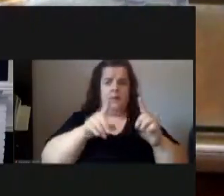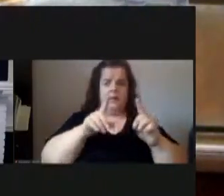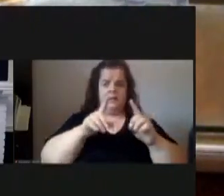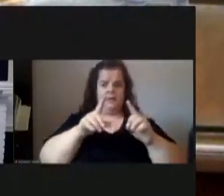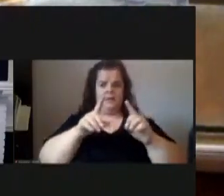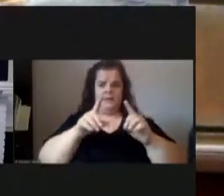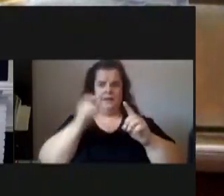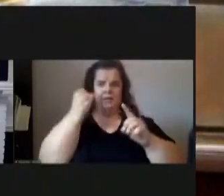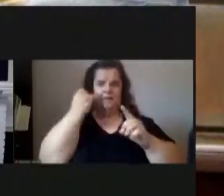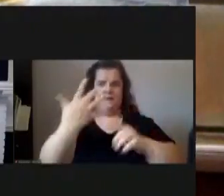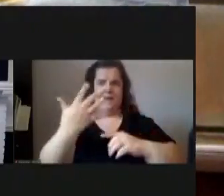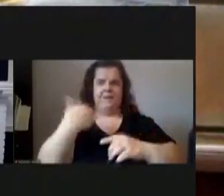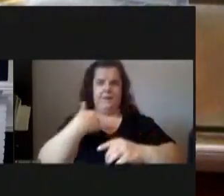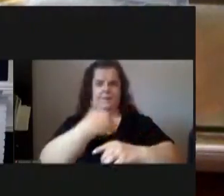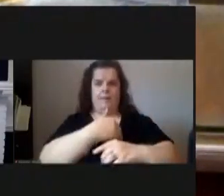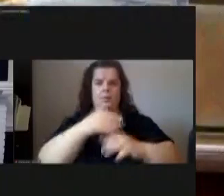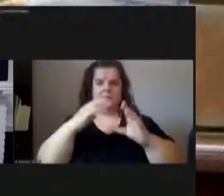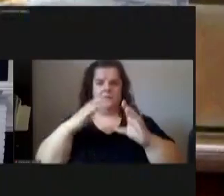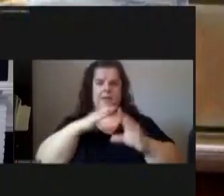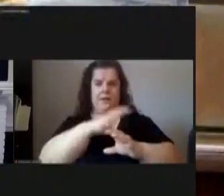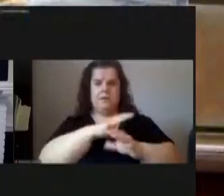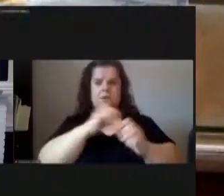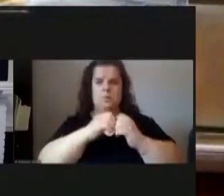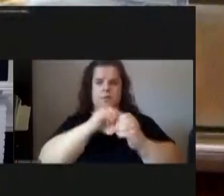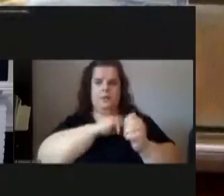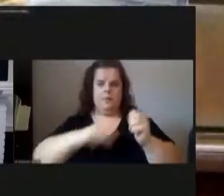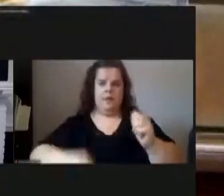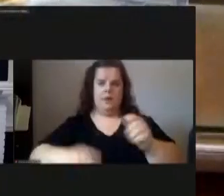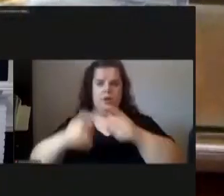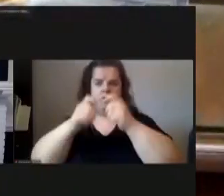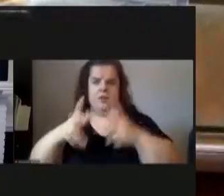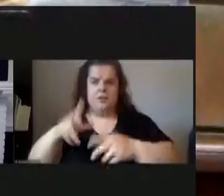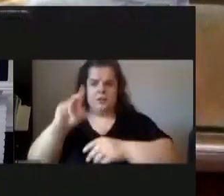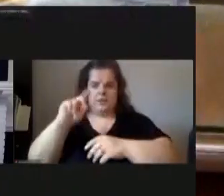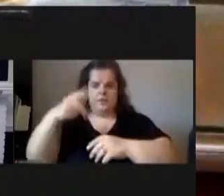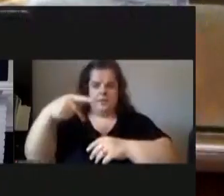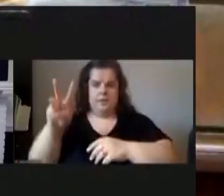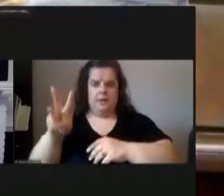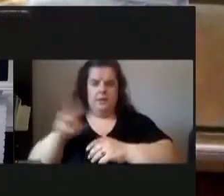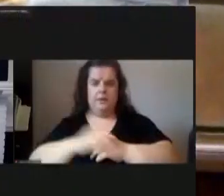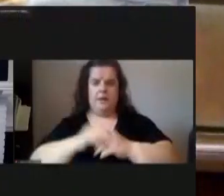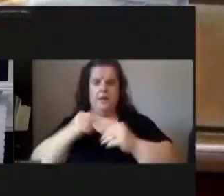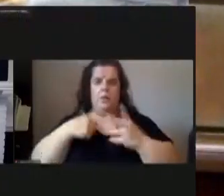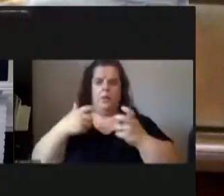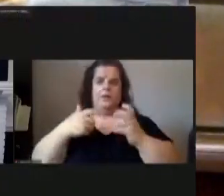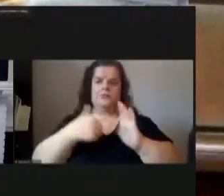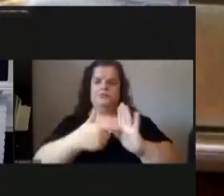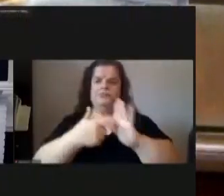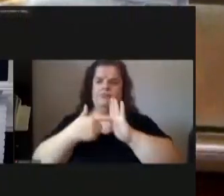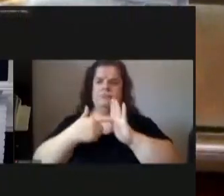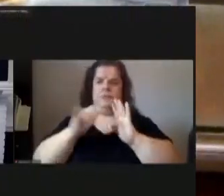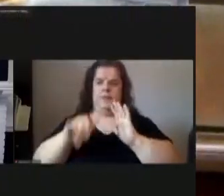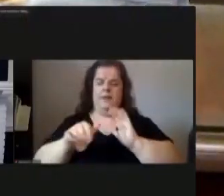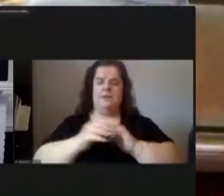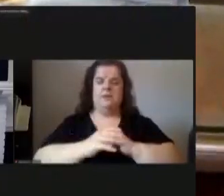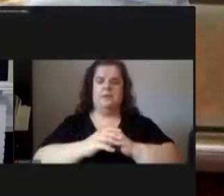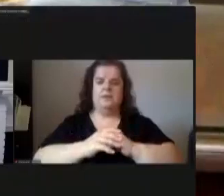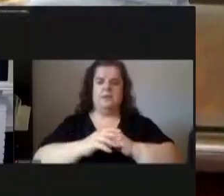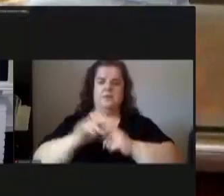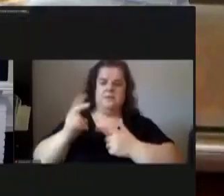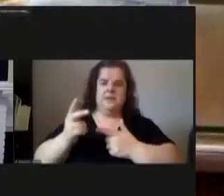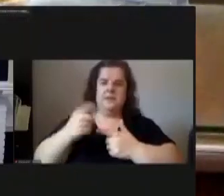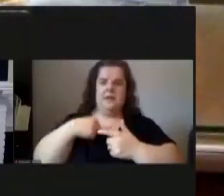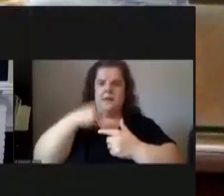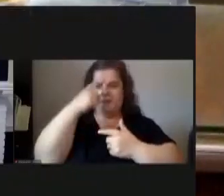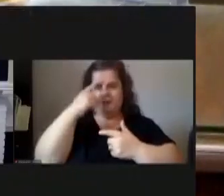members of council are all in it together with the mayor and the director of dpw so i just wanted to put that on the table second i think i really am